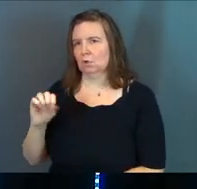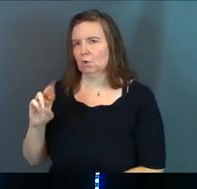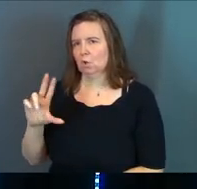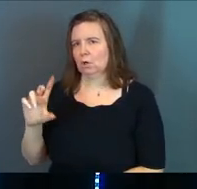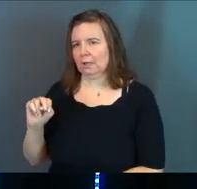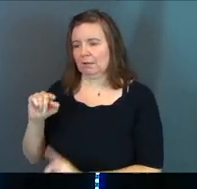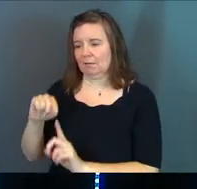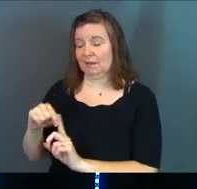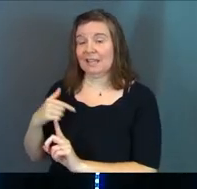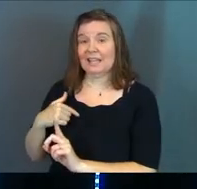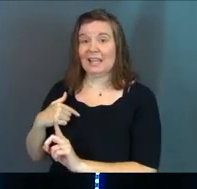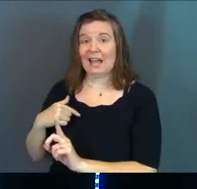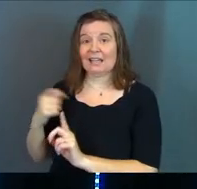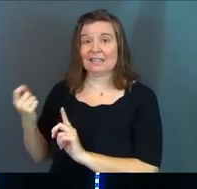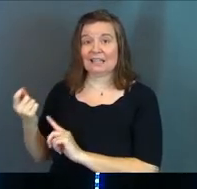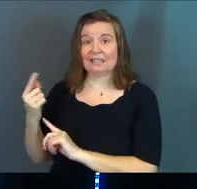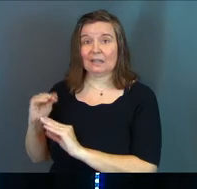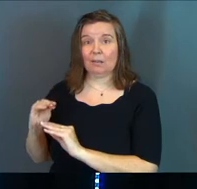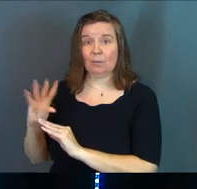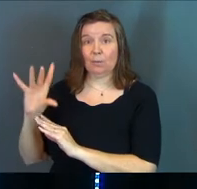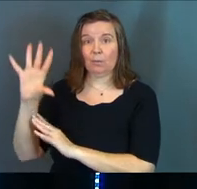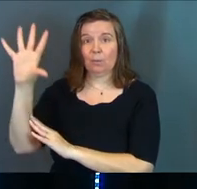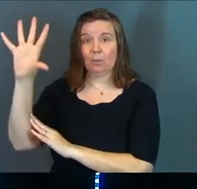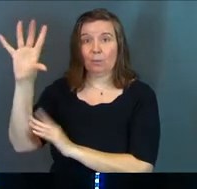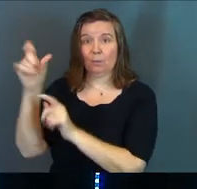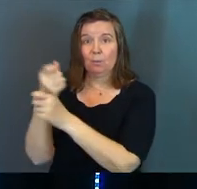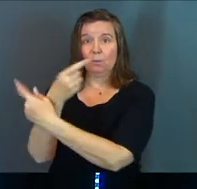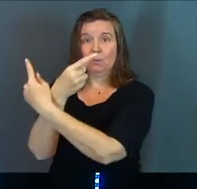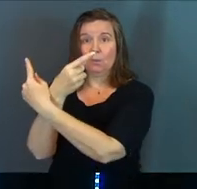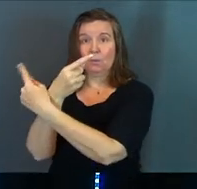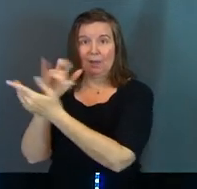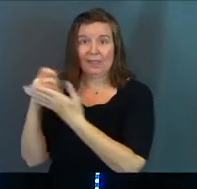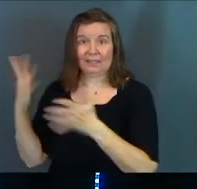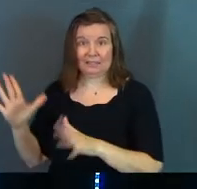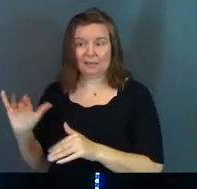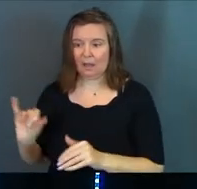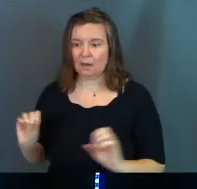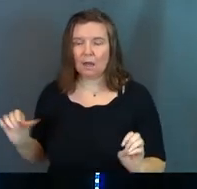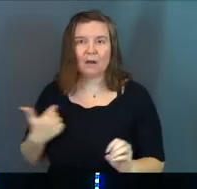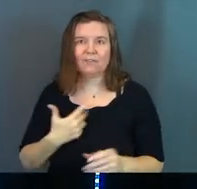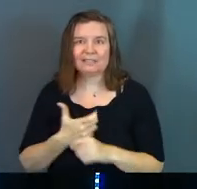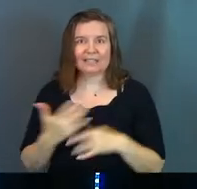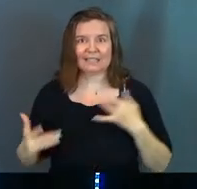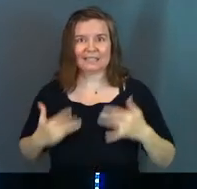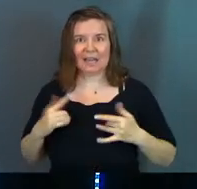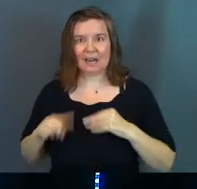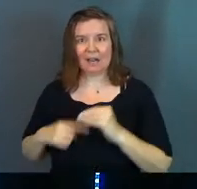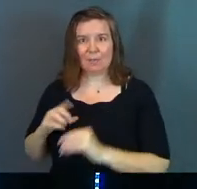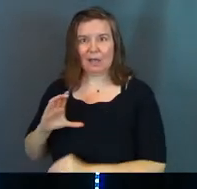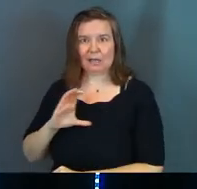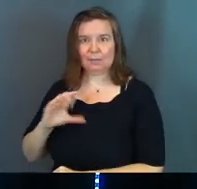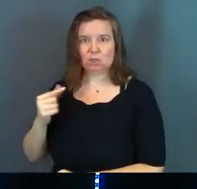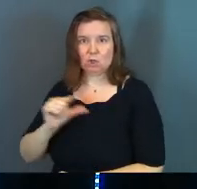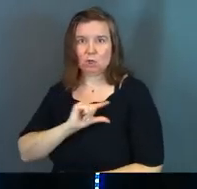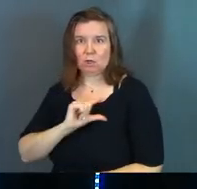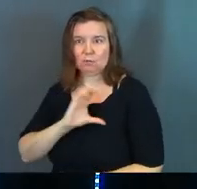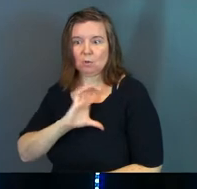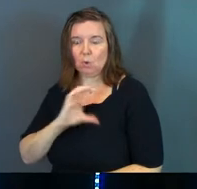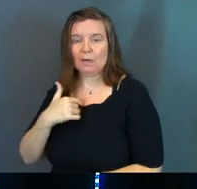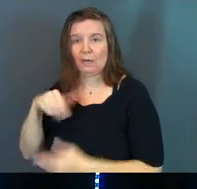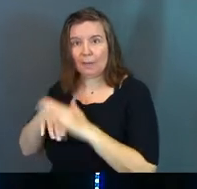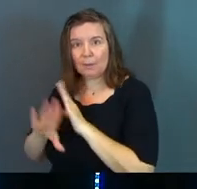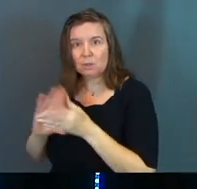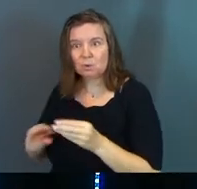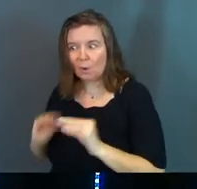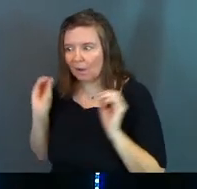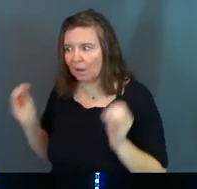He's got a signal and that's it. Like none of us get excited about Commissioner Gordon coming into the